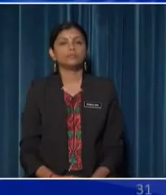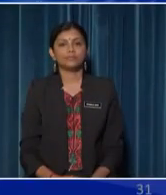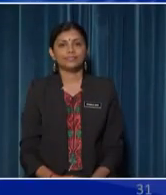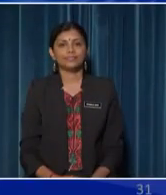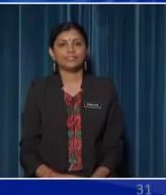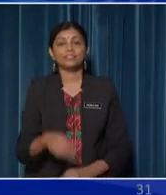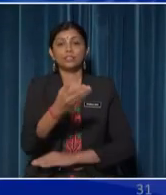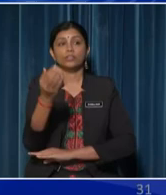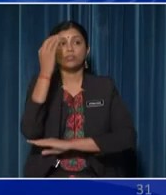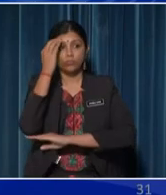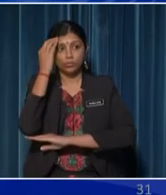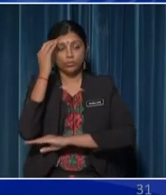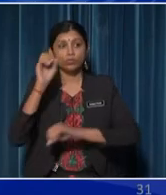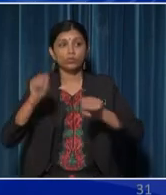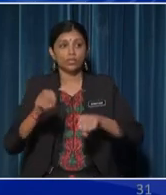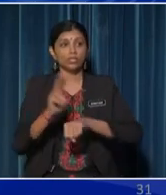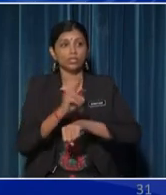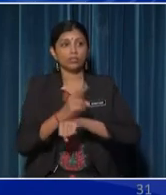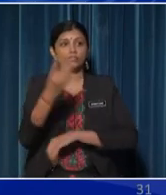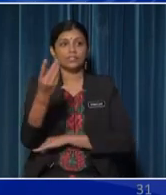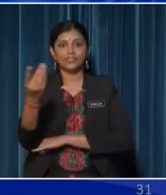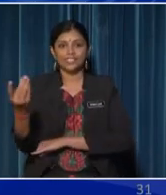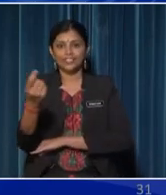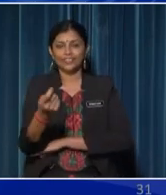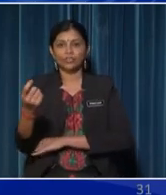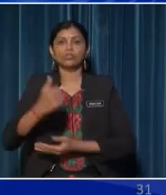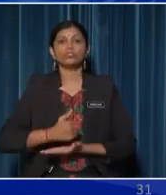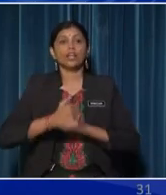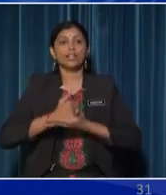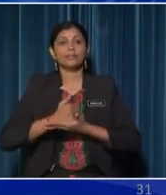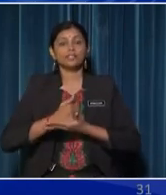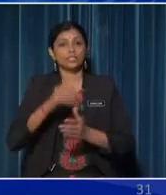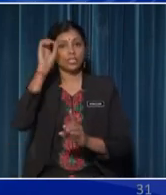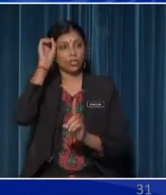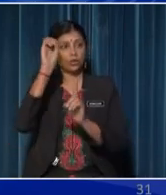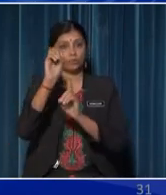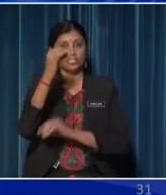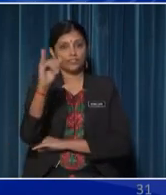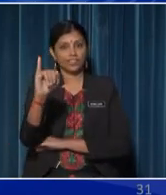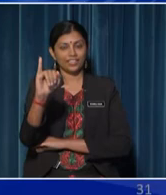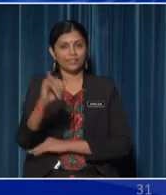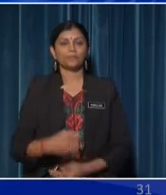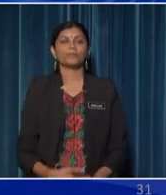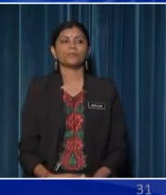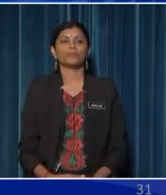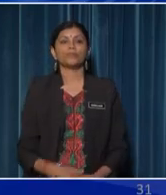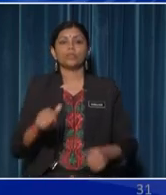Do you know that we can use devices or tools to help us in observing?